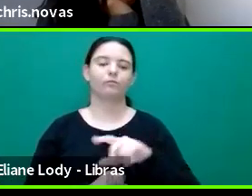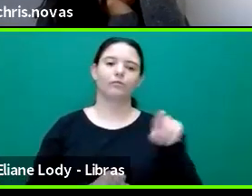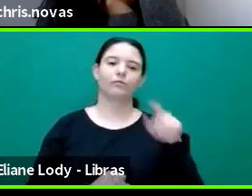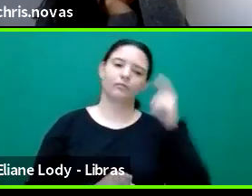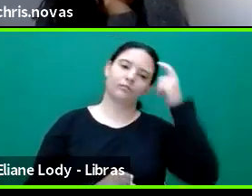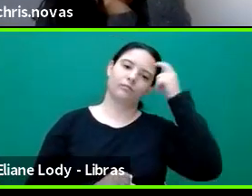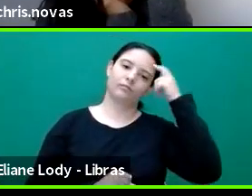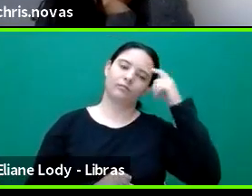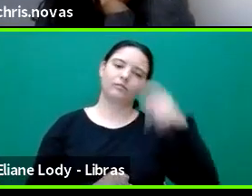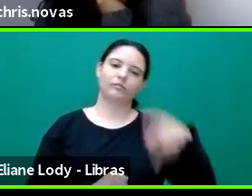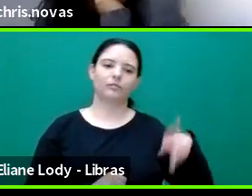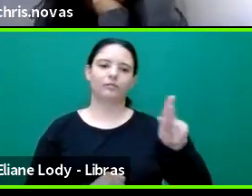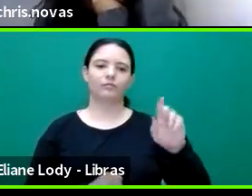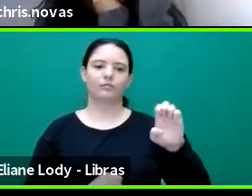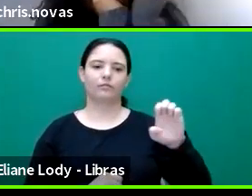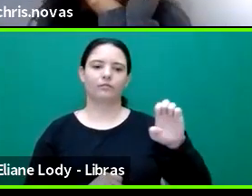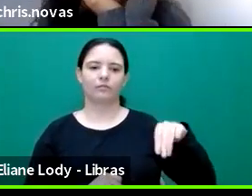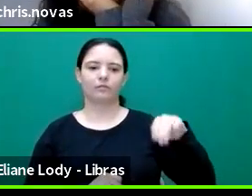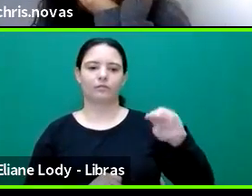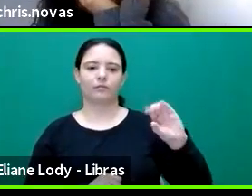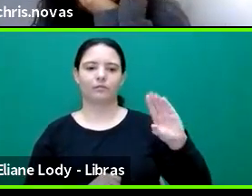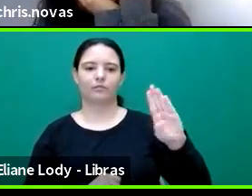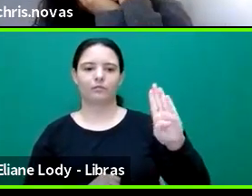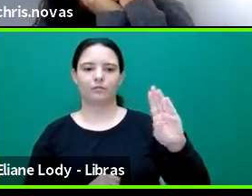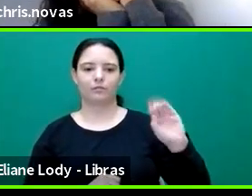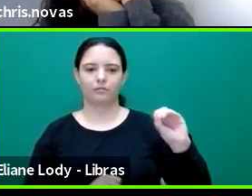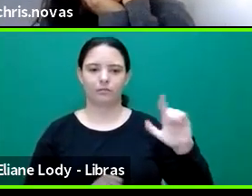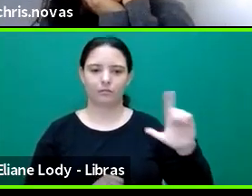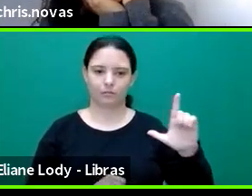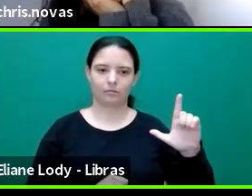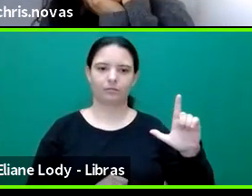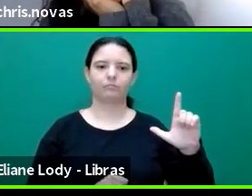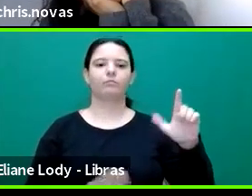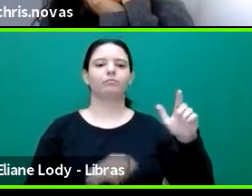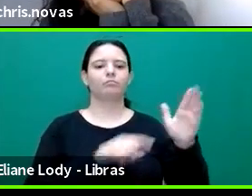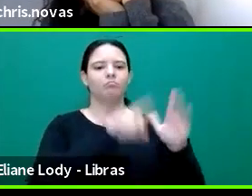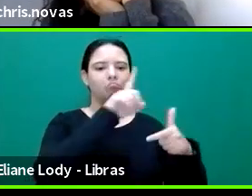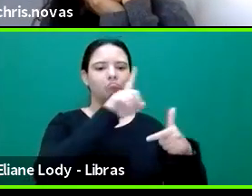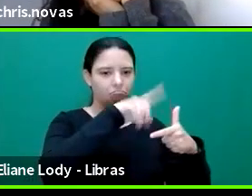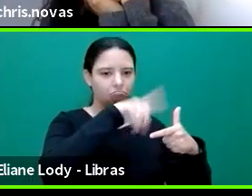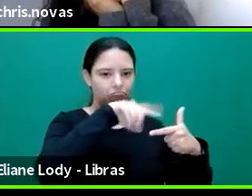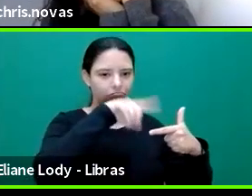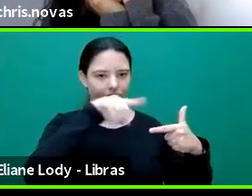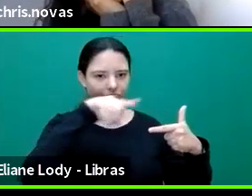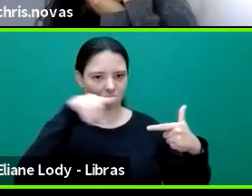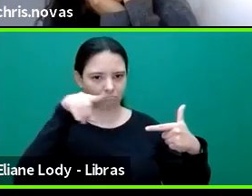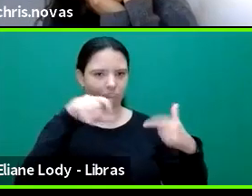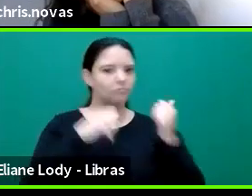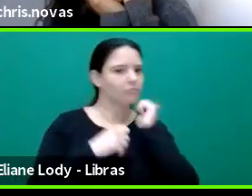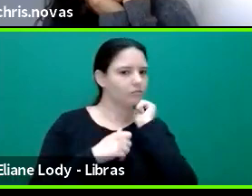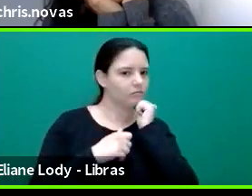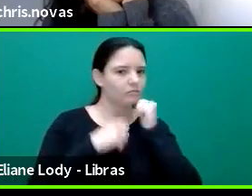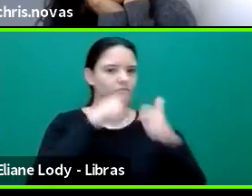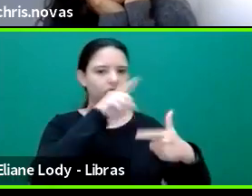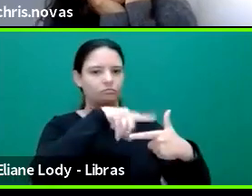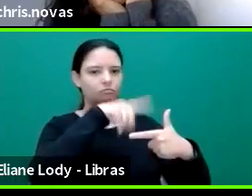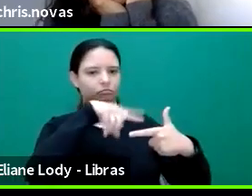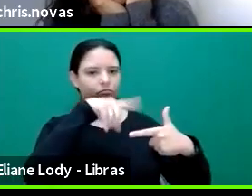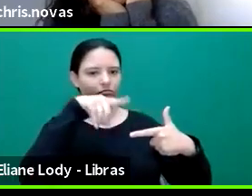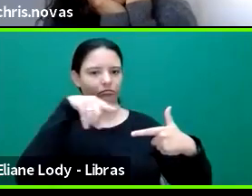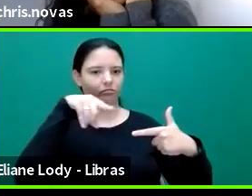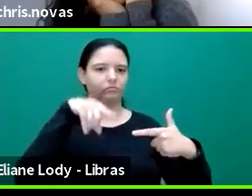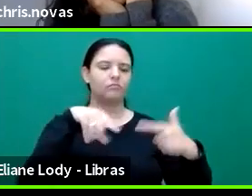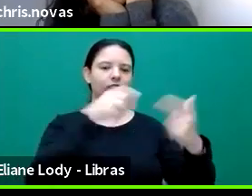statisticians and empirical researchers of the 20th century. Two things he argued. One is that you can